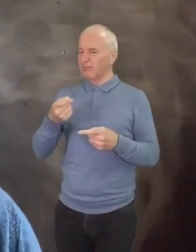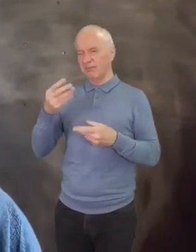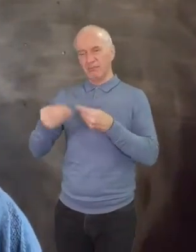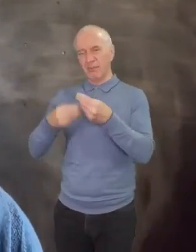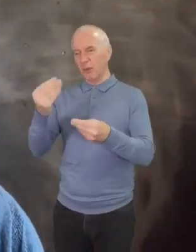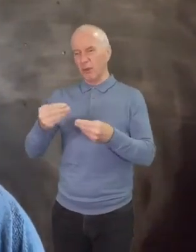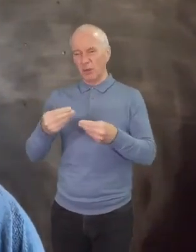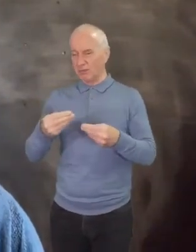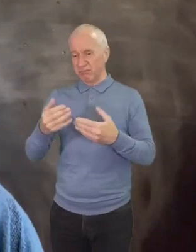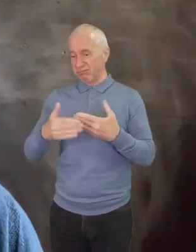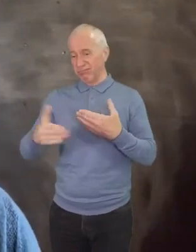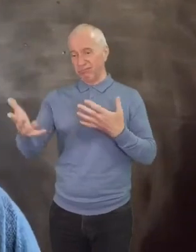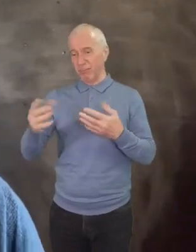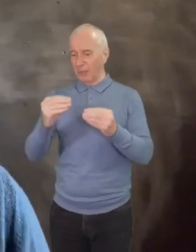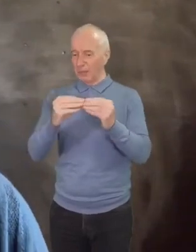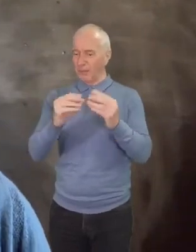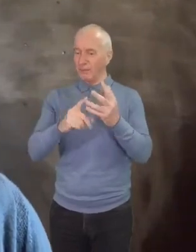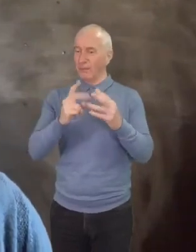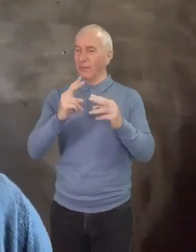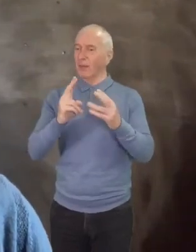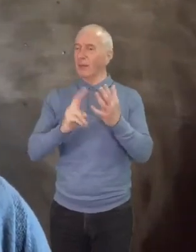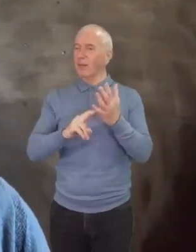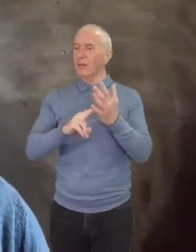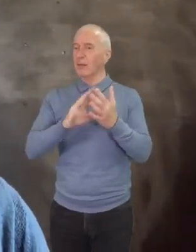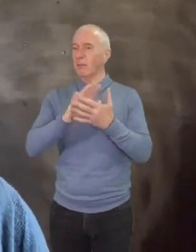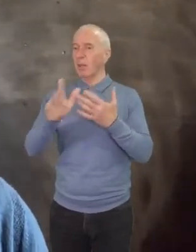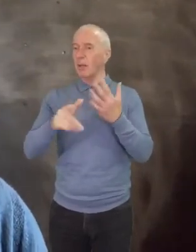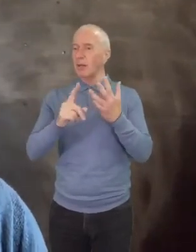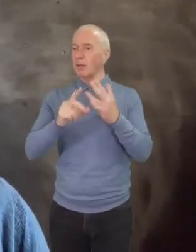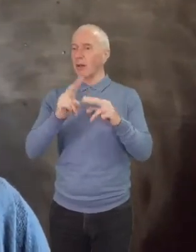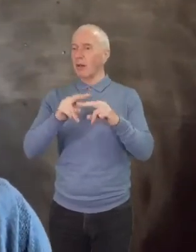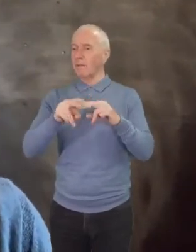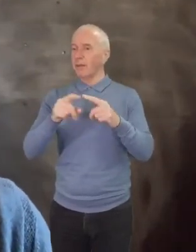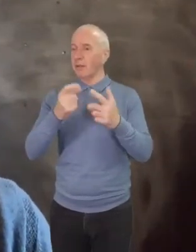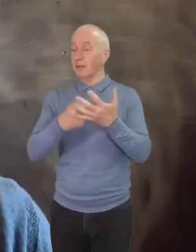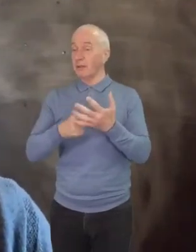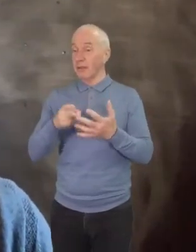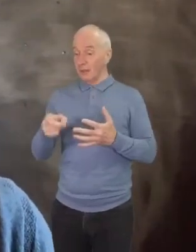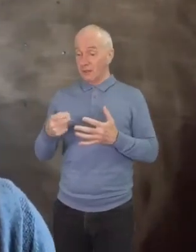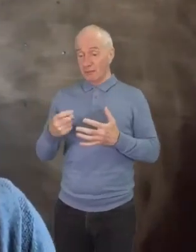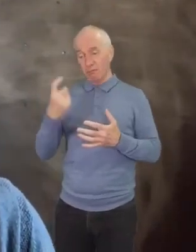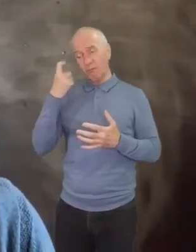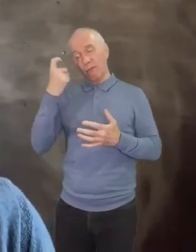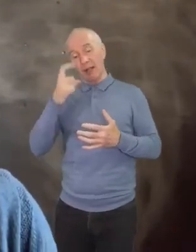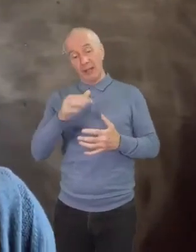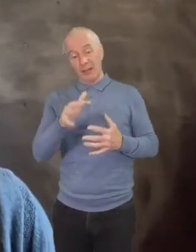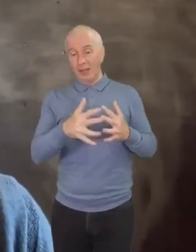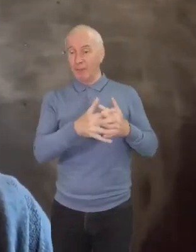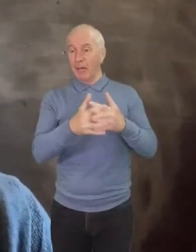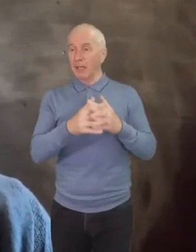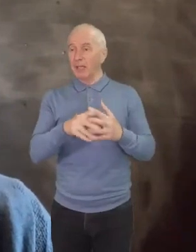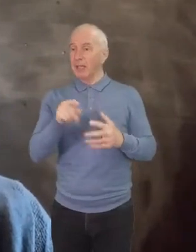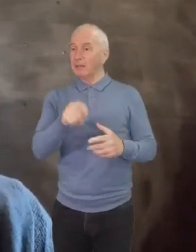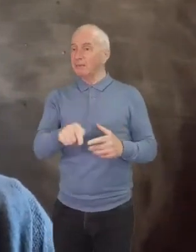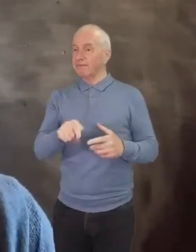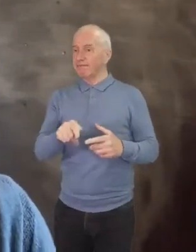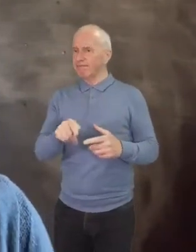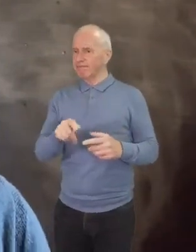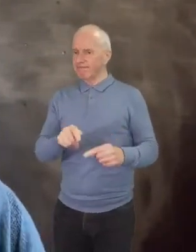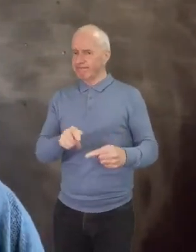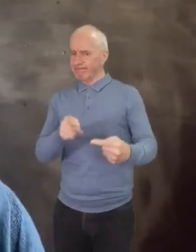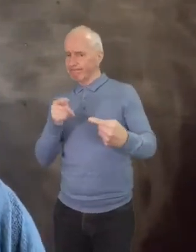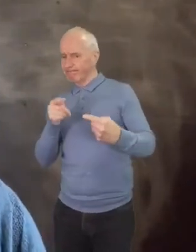observed. In his reflections on America, Bonhoeffer observed a growing opposition towards Christianity